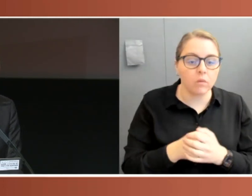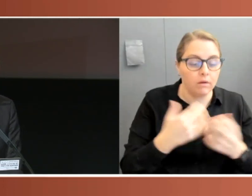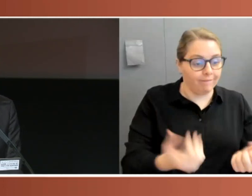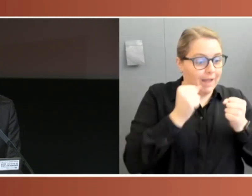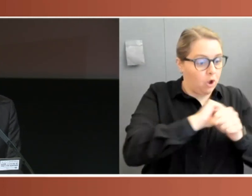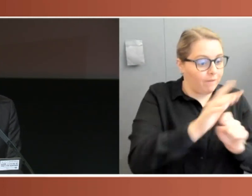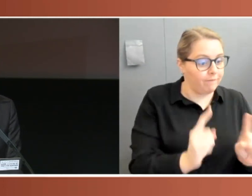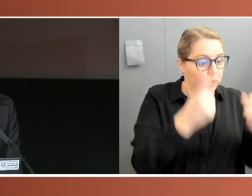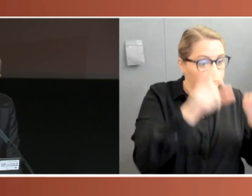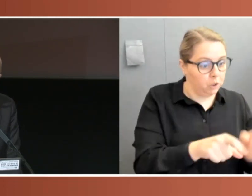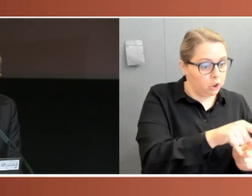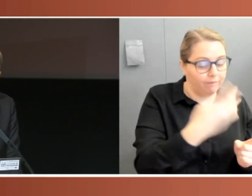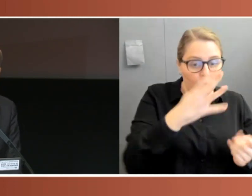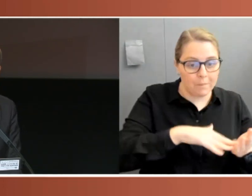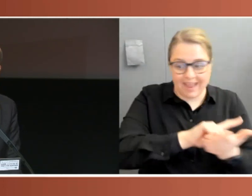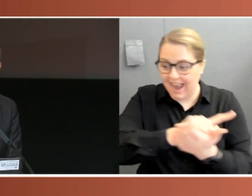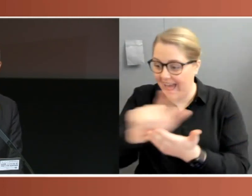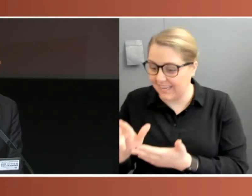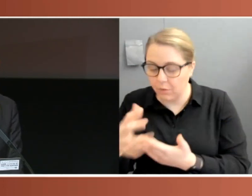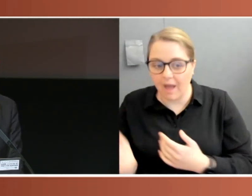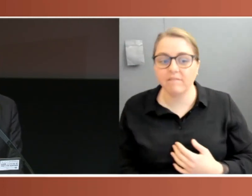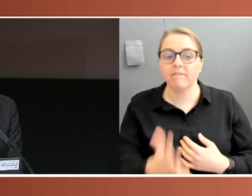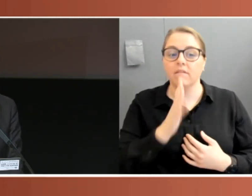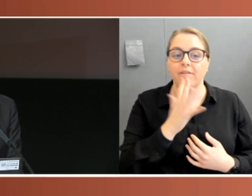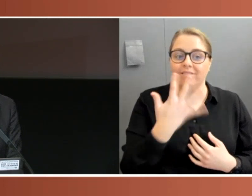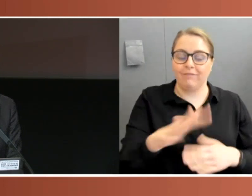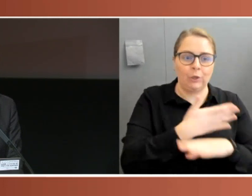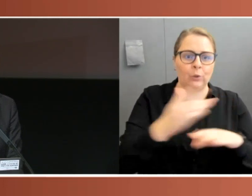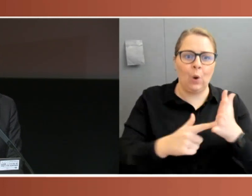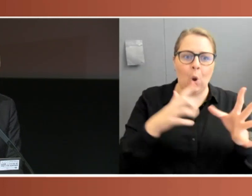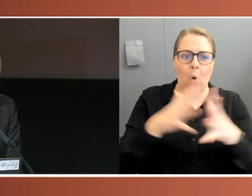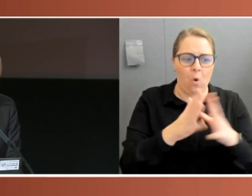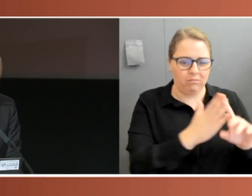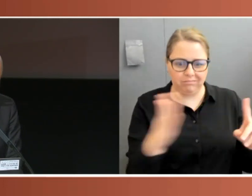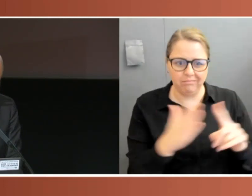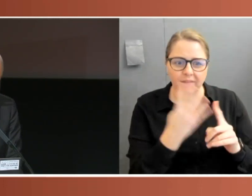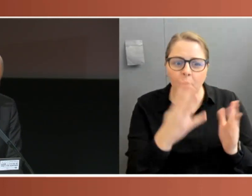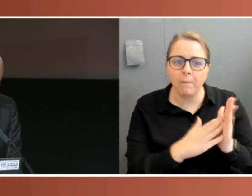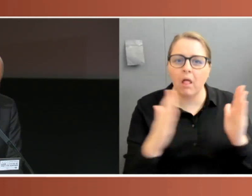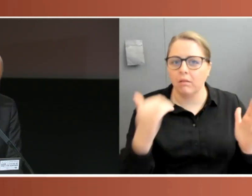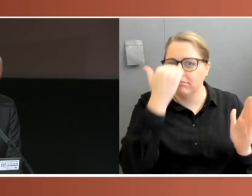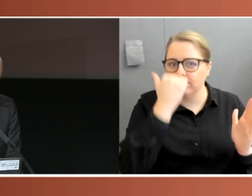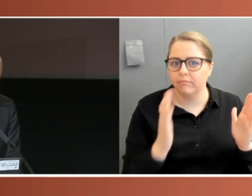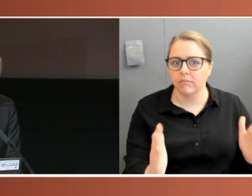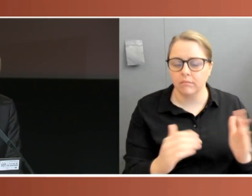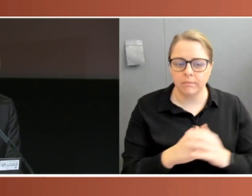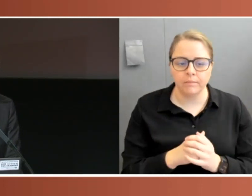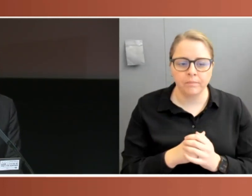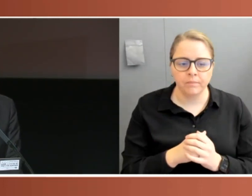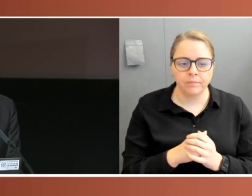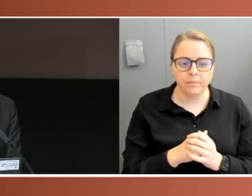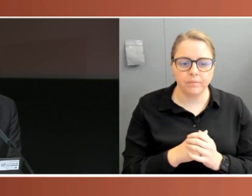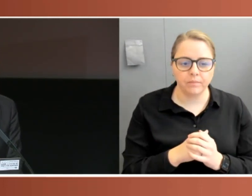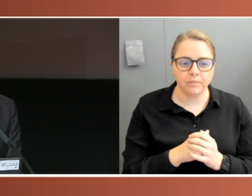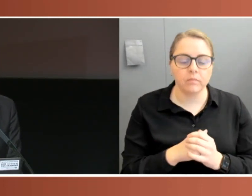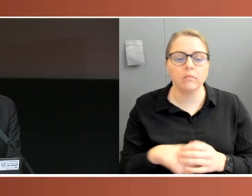level, we'd had nearly 550 new laws made to respond to COVID-19. And at the common author level, we had